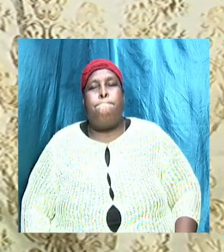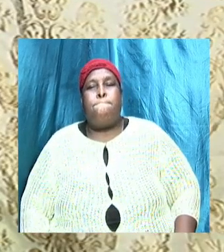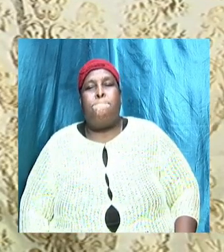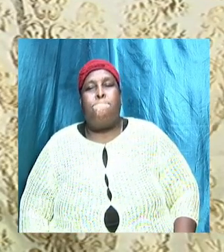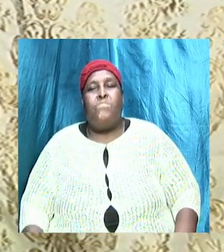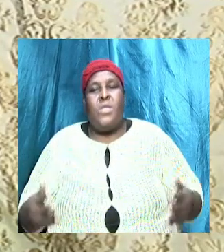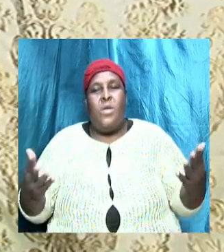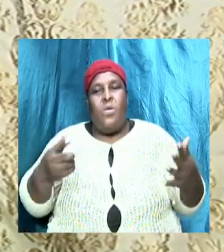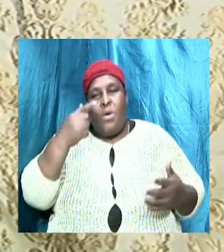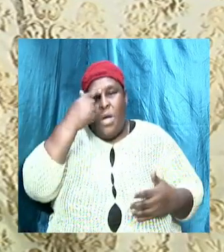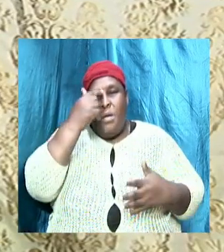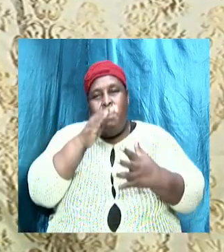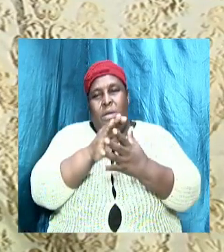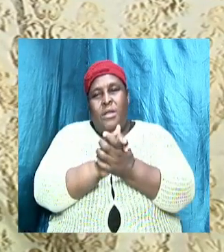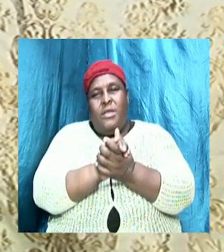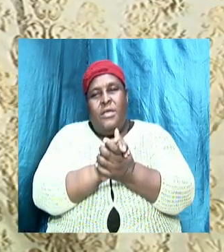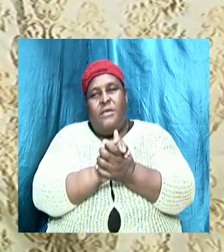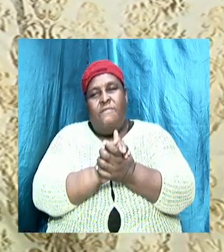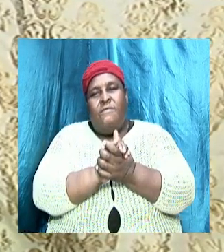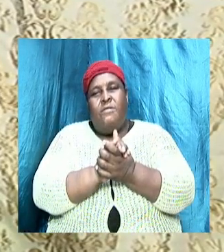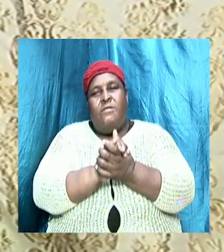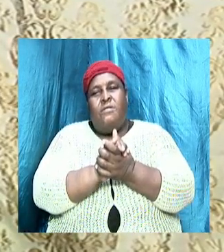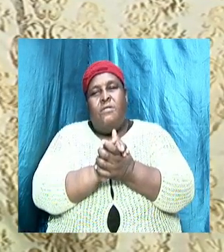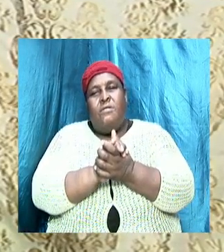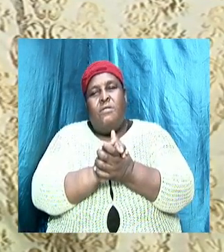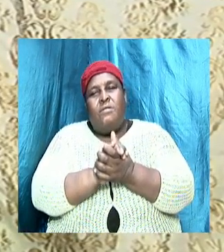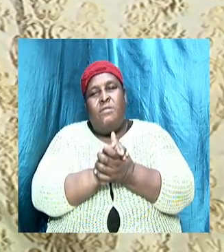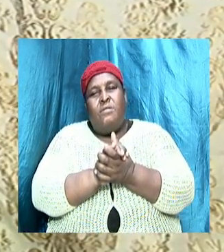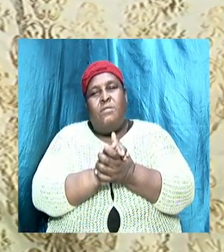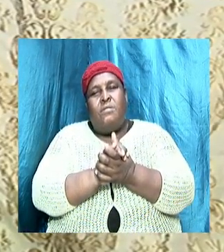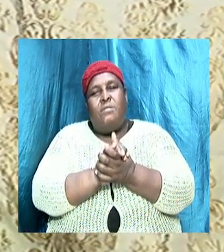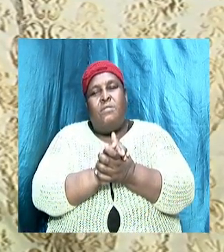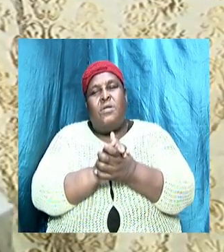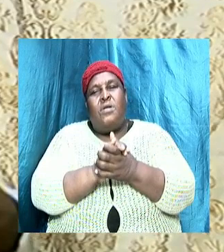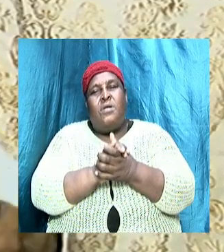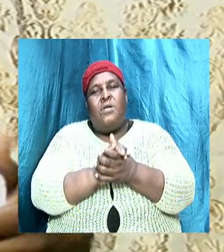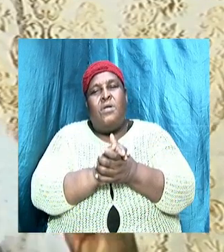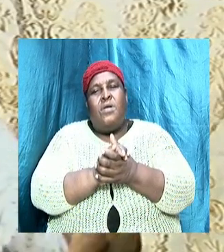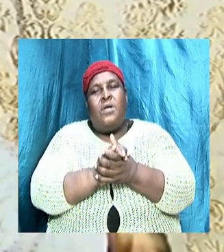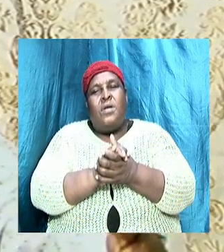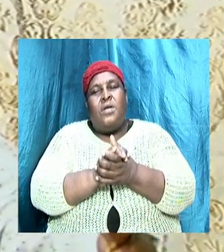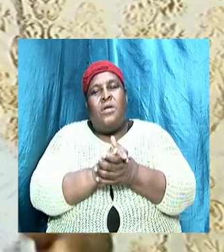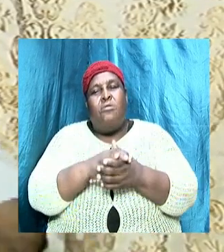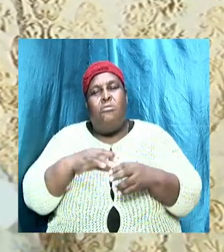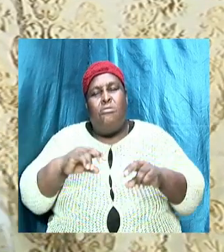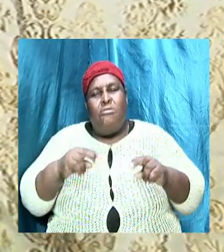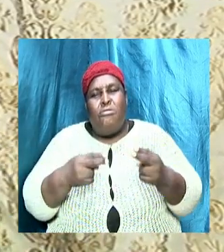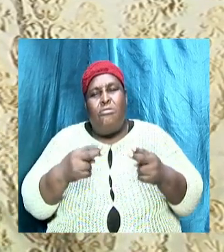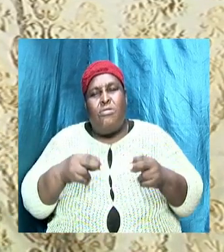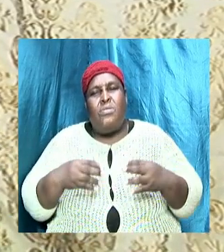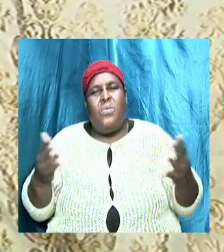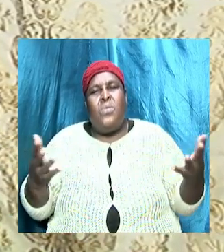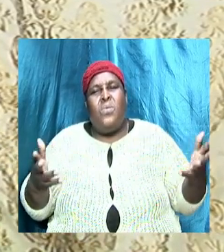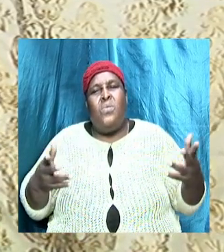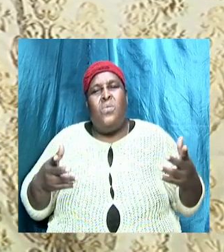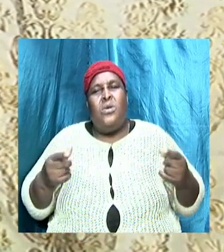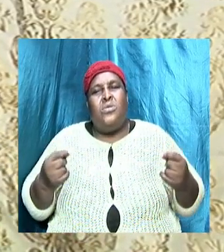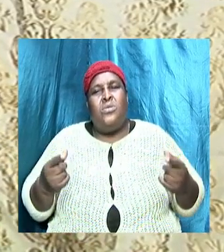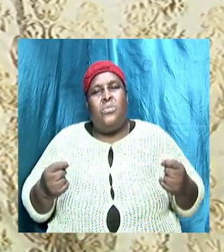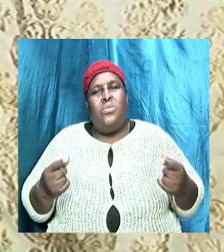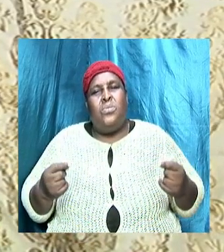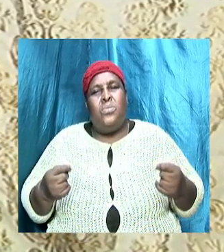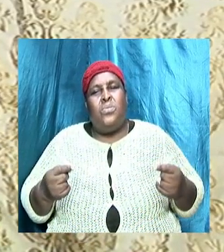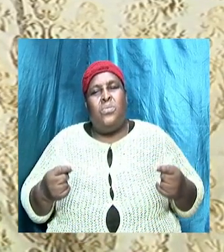believe affects what we do sound doctrine is important because what we believe